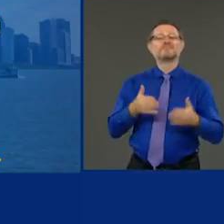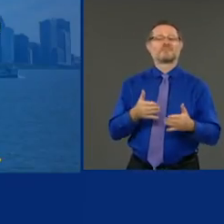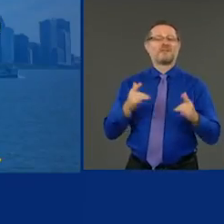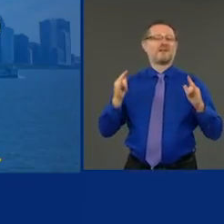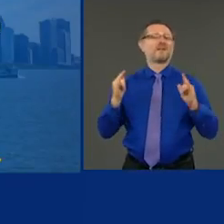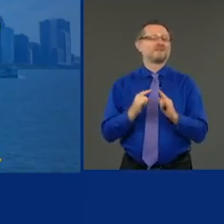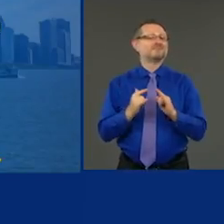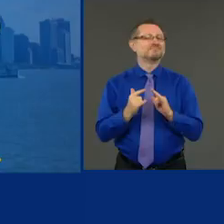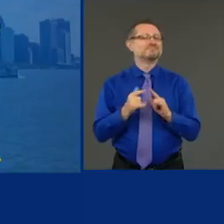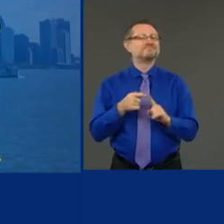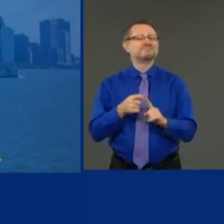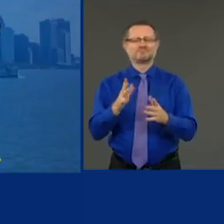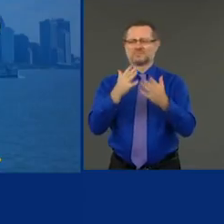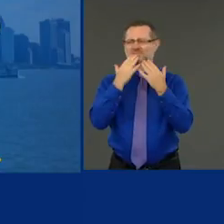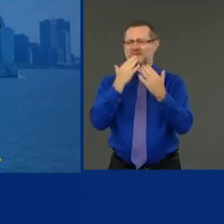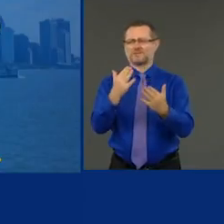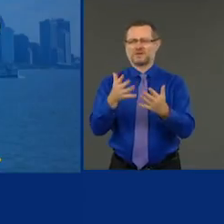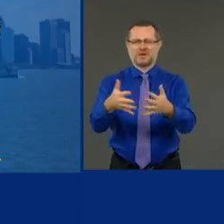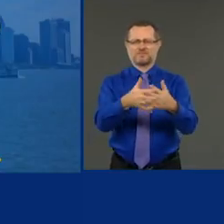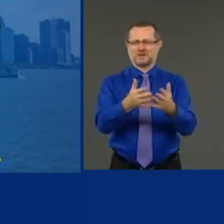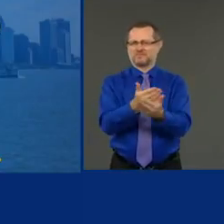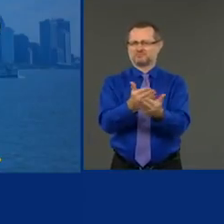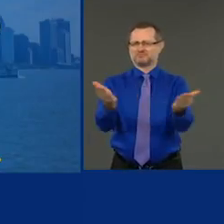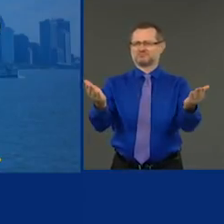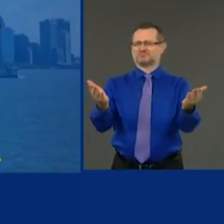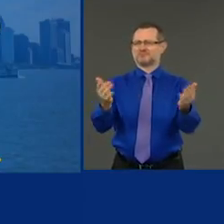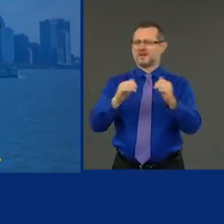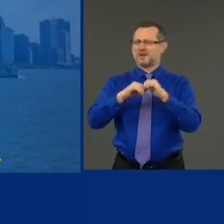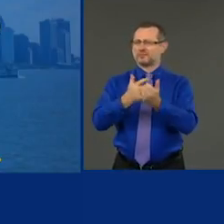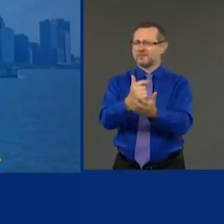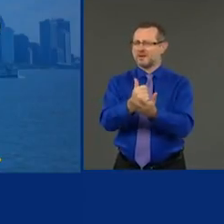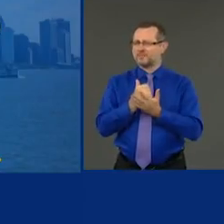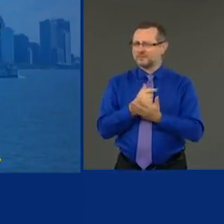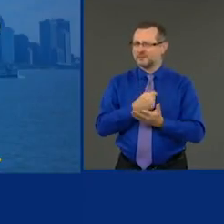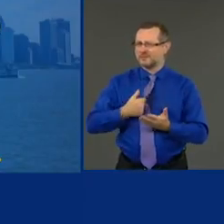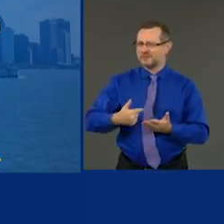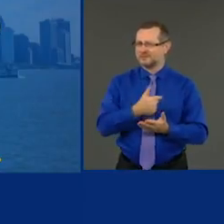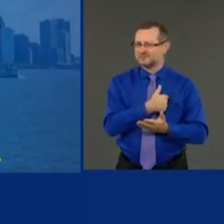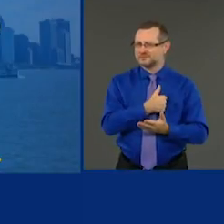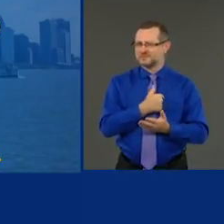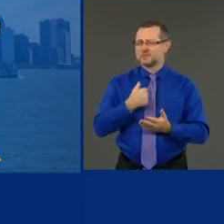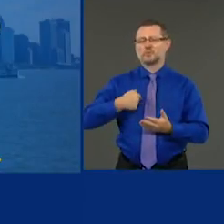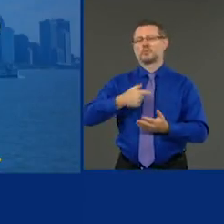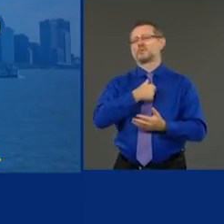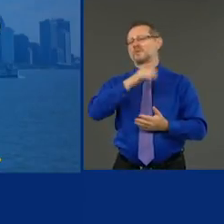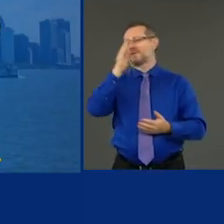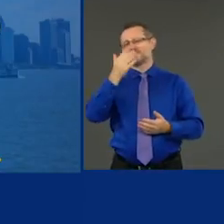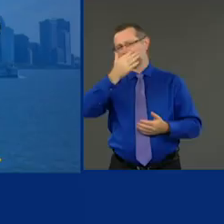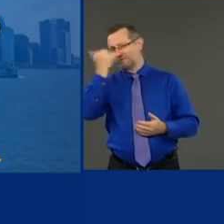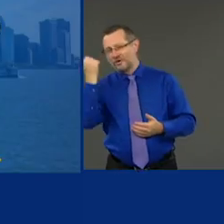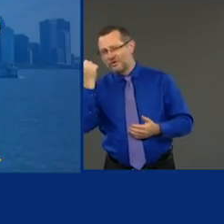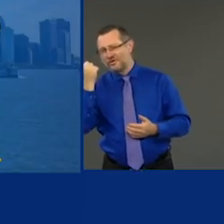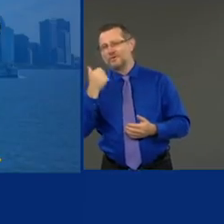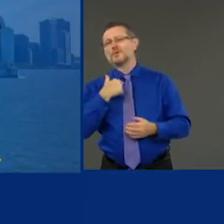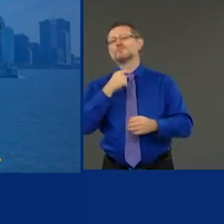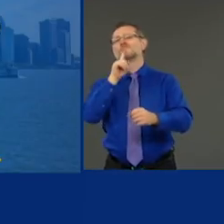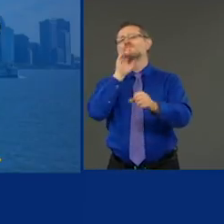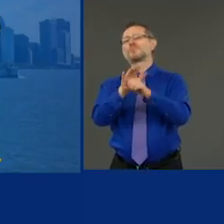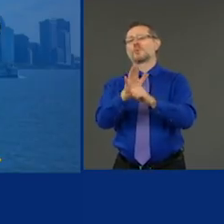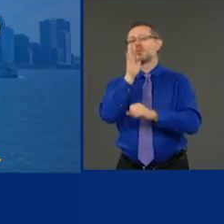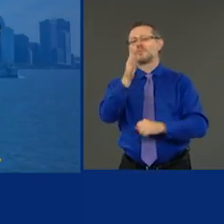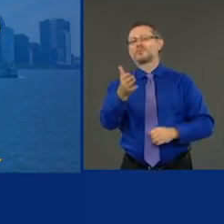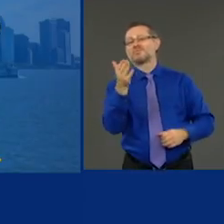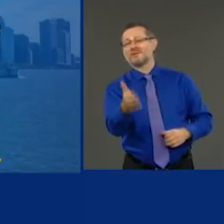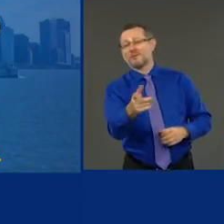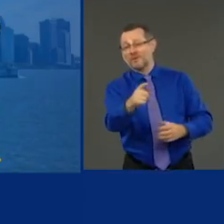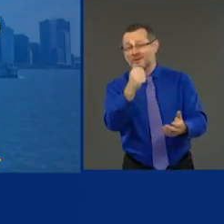you, America, for what you did for us. And we won't forget, and we'll be there for you when you need it. And